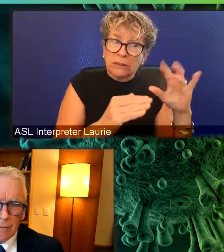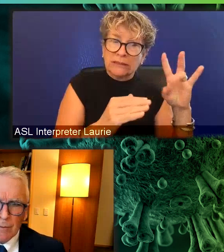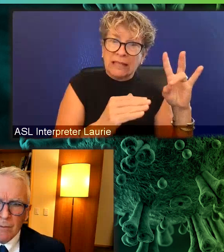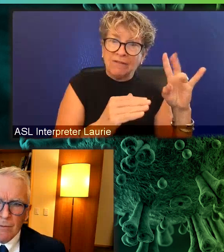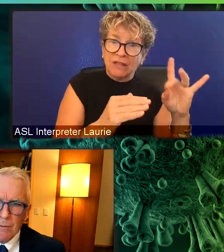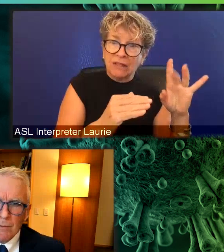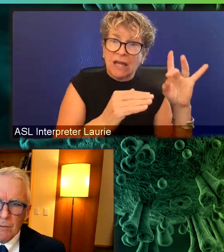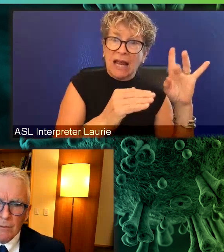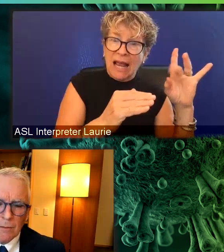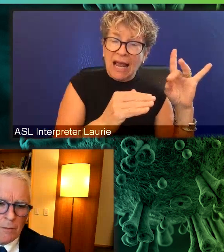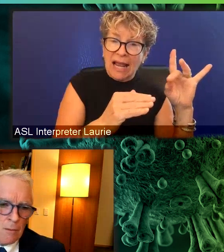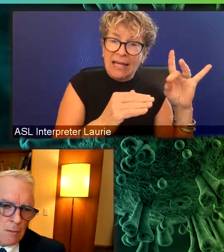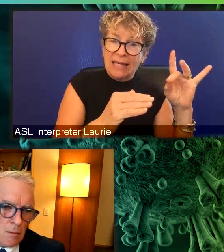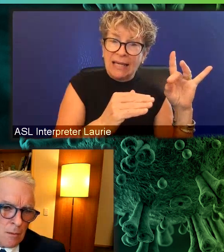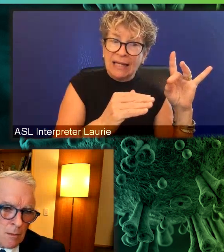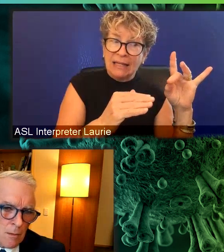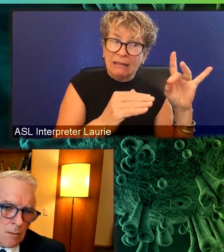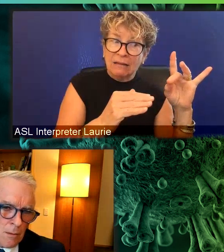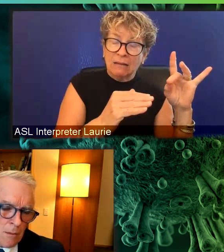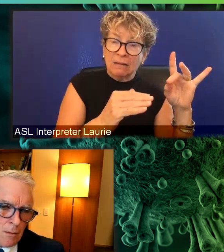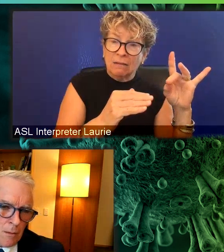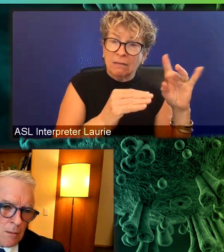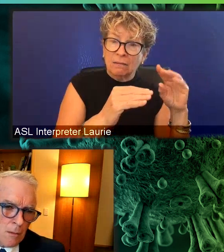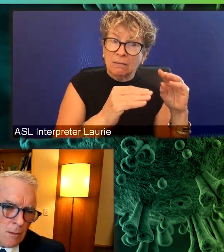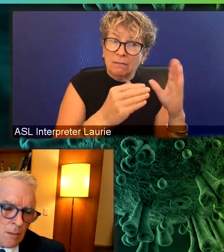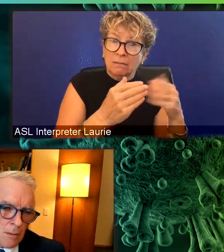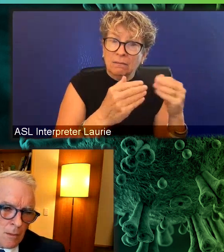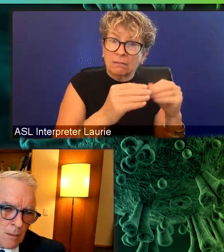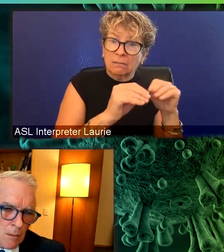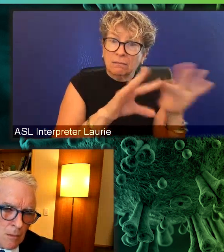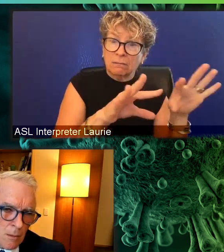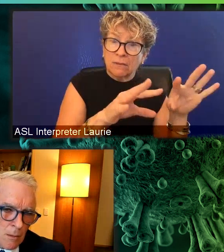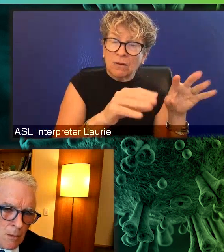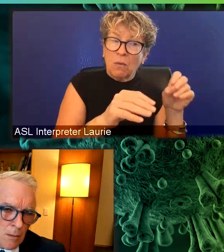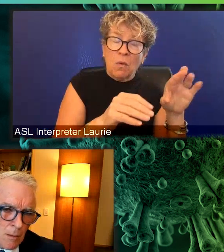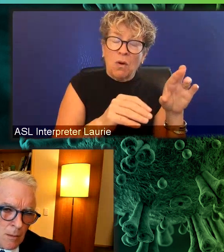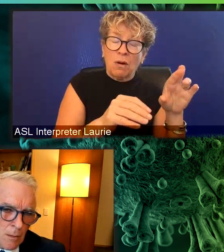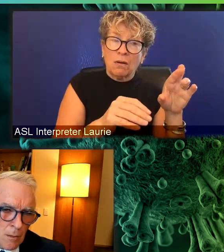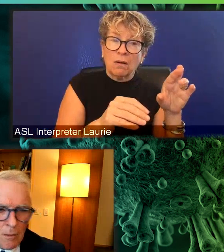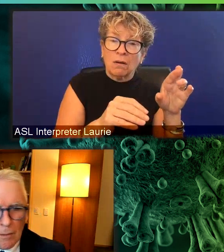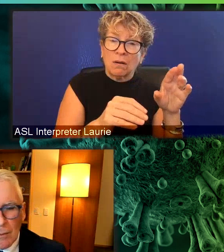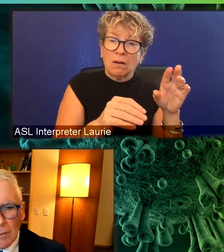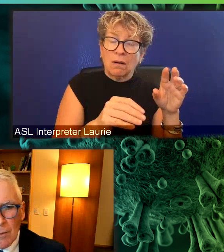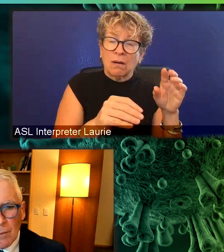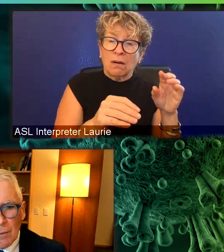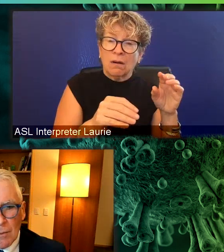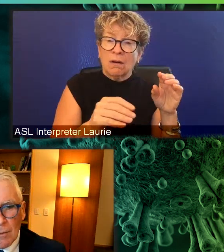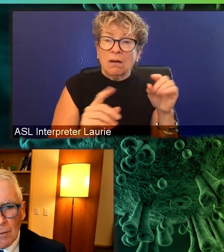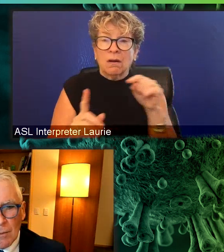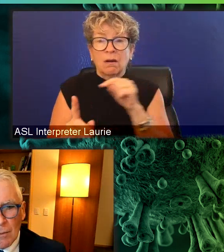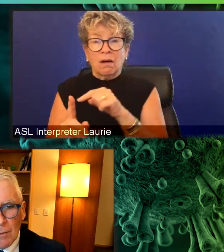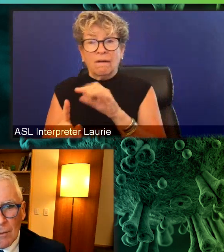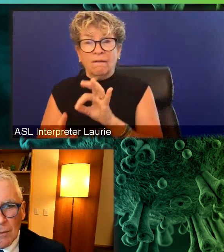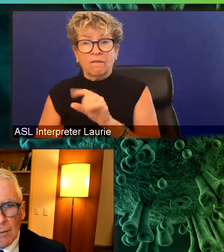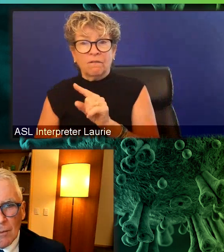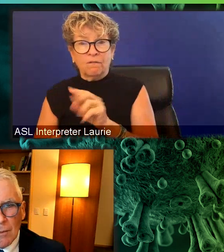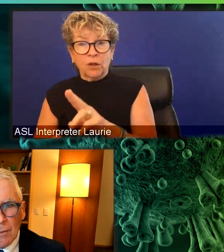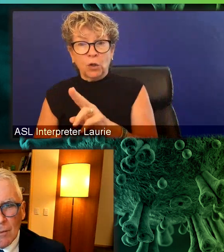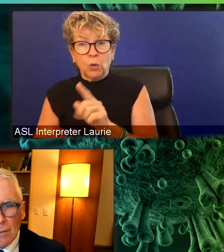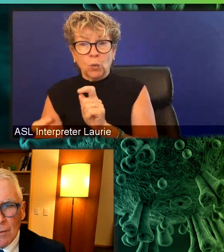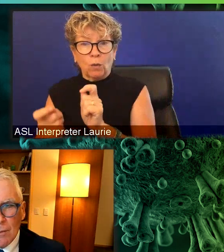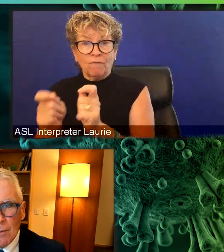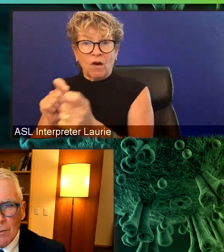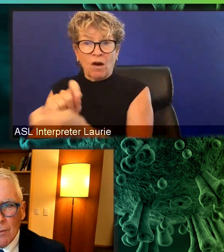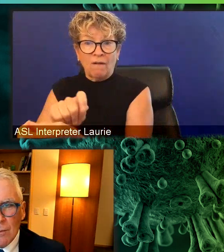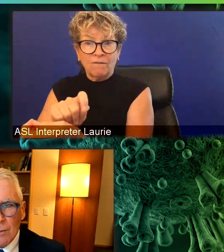how many, how much more legs it has there. It is perhaps as evolvable as influenza, where we can expect it to kind of